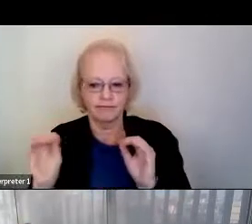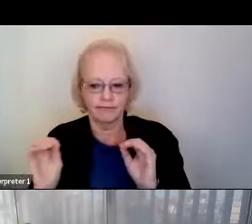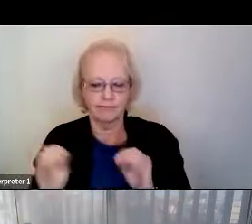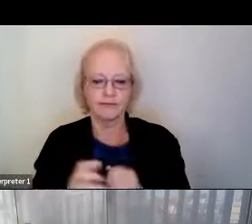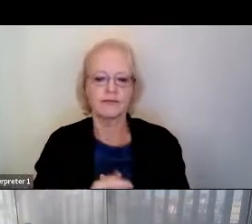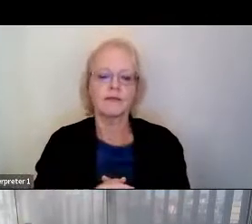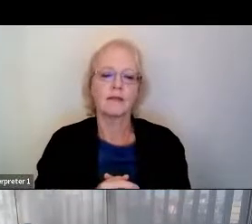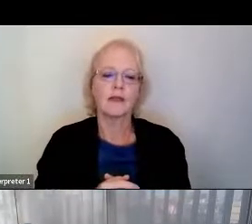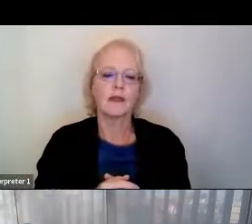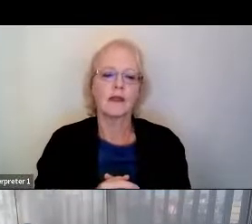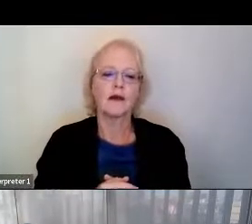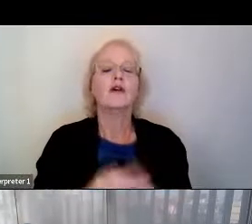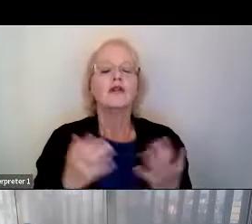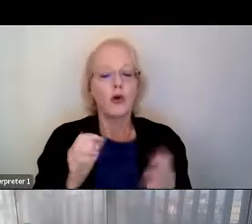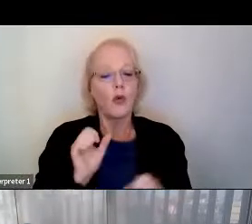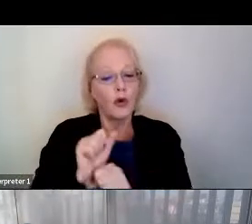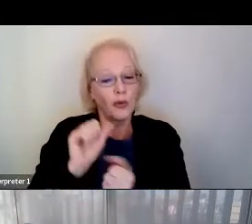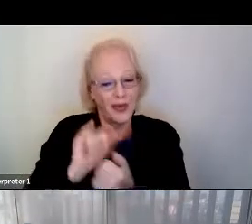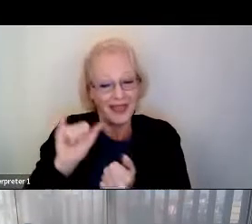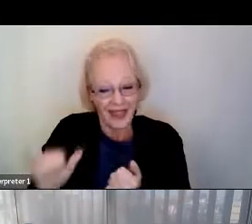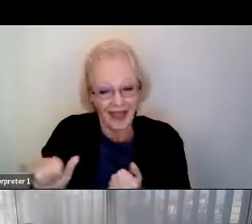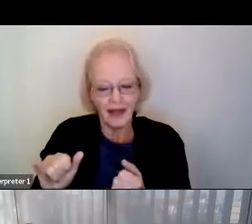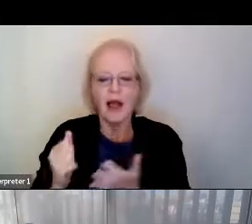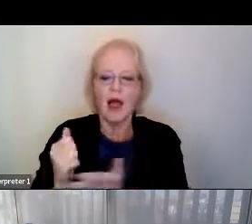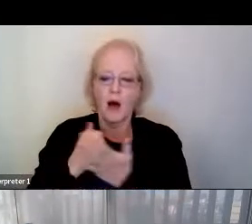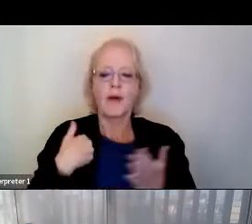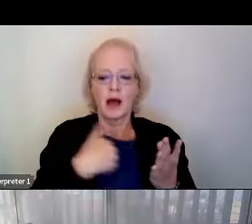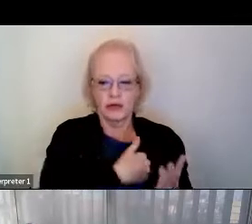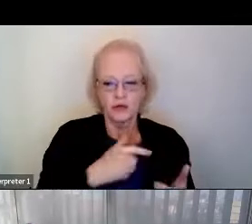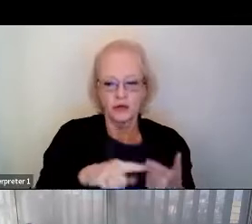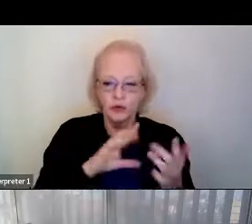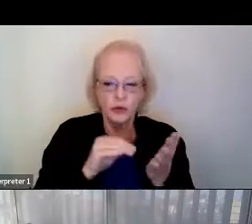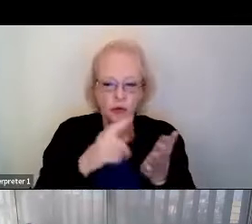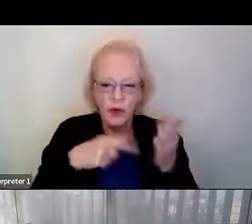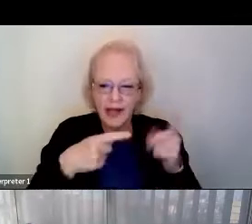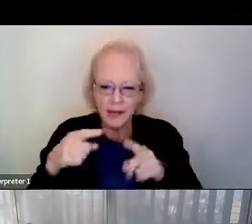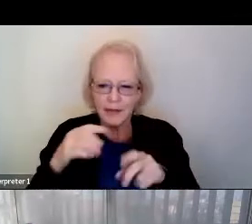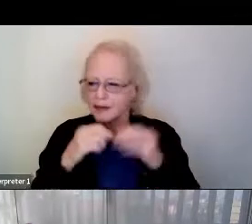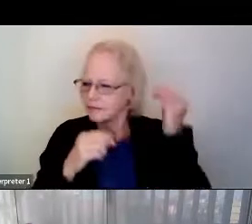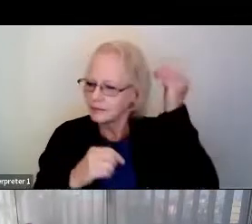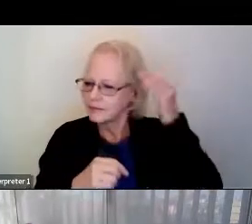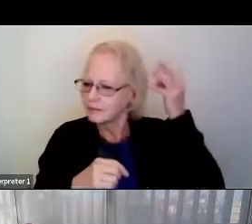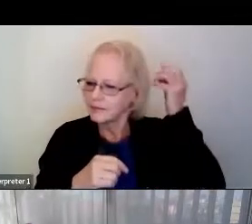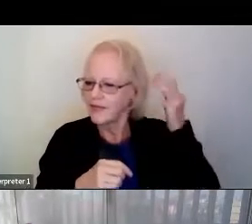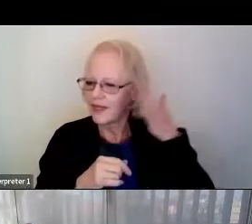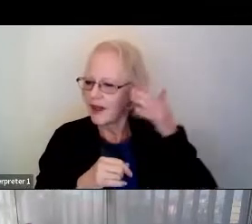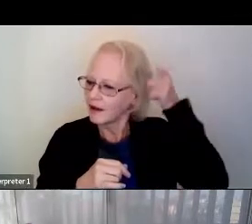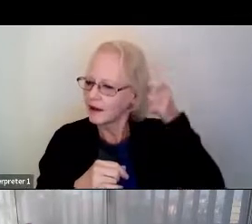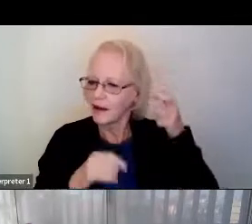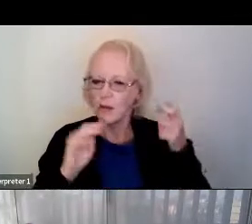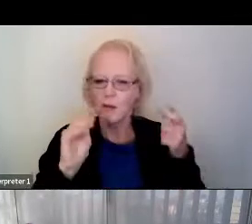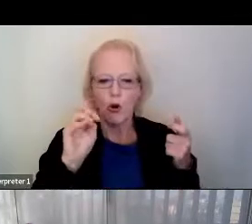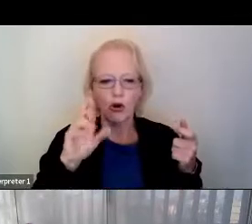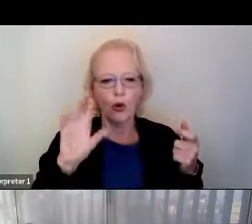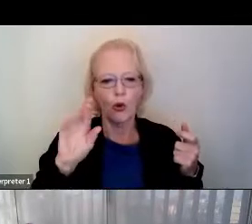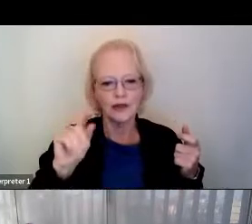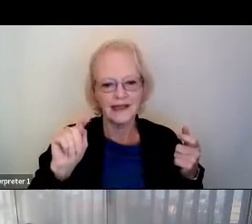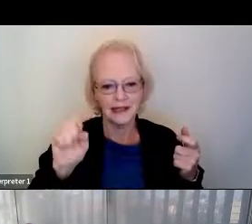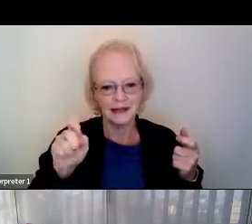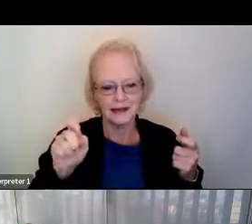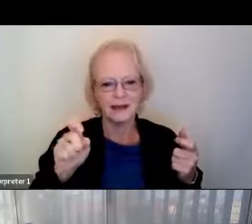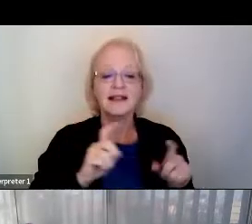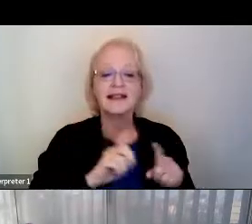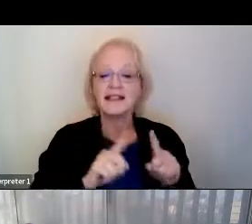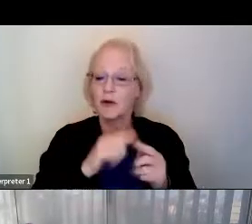So working with them has helped us map this part of speech motor cortex that controls our face. And different parts of the speech motor